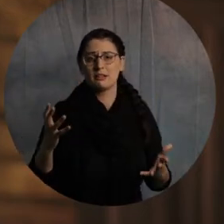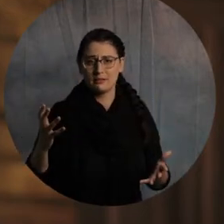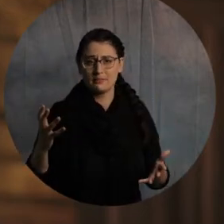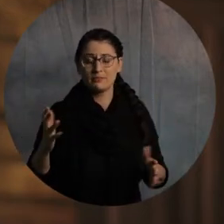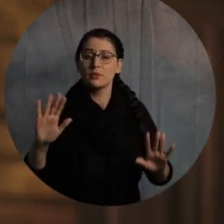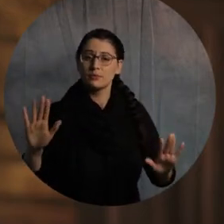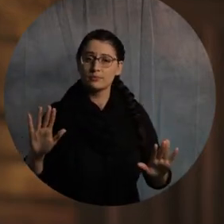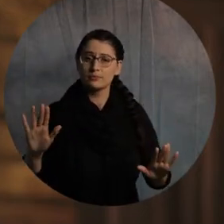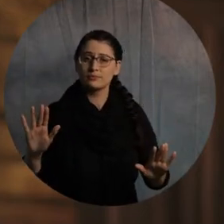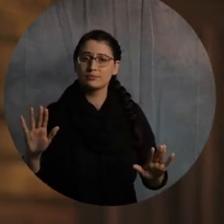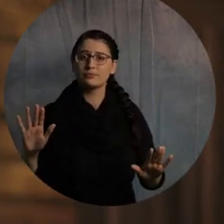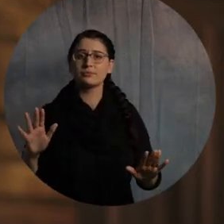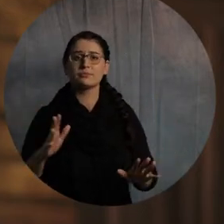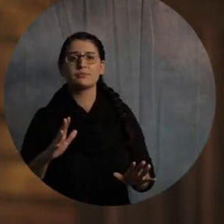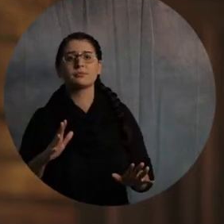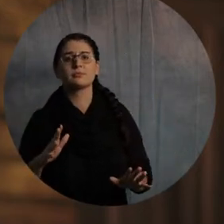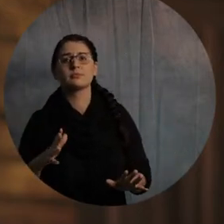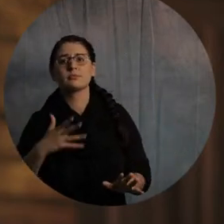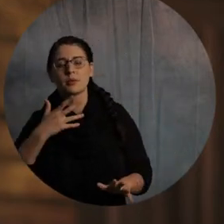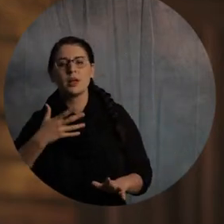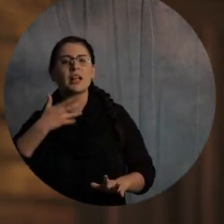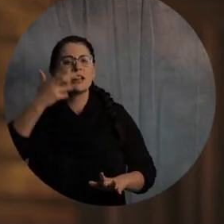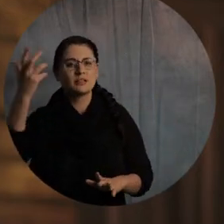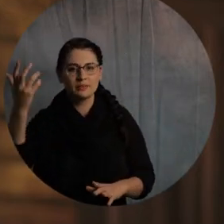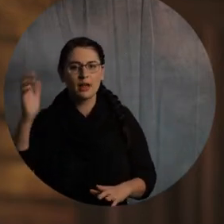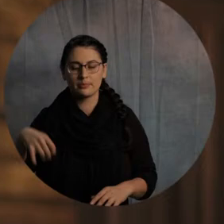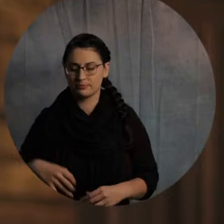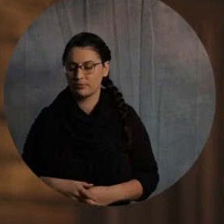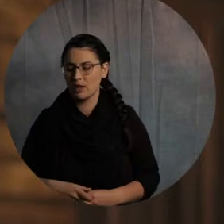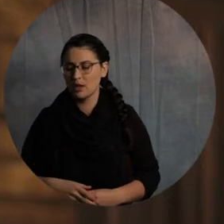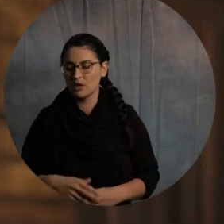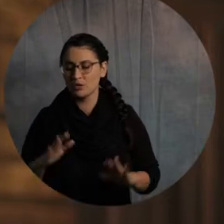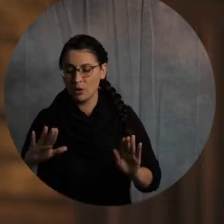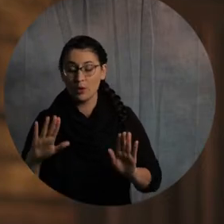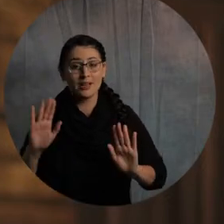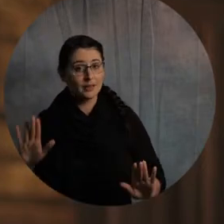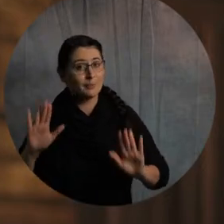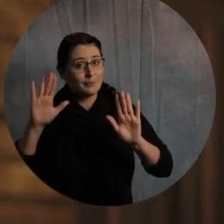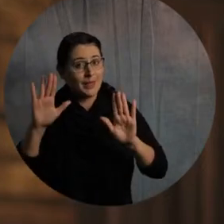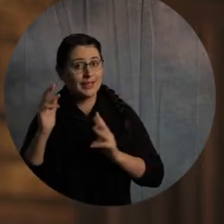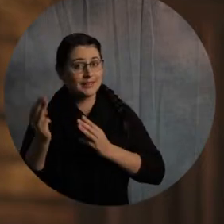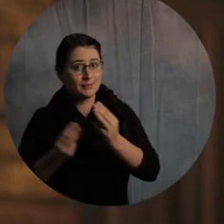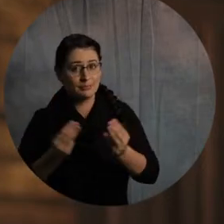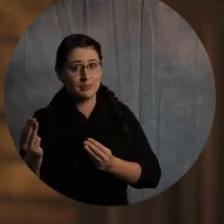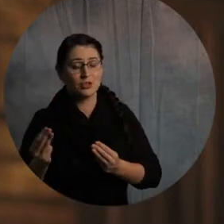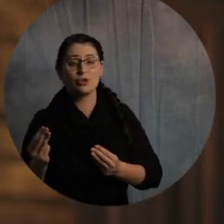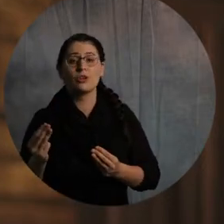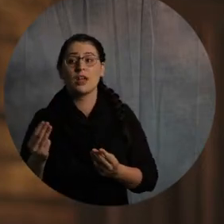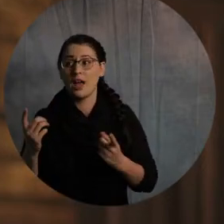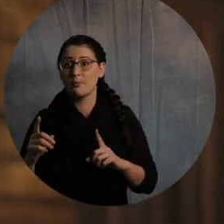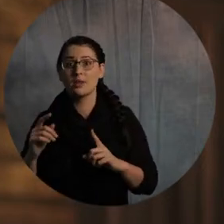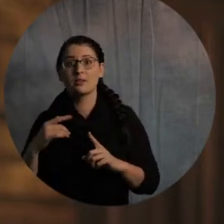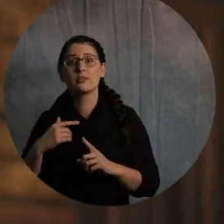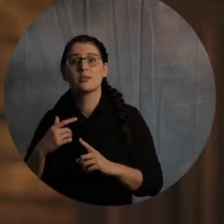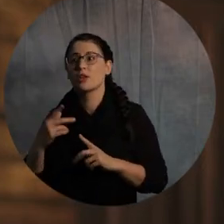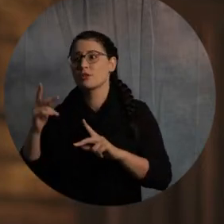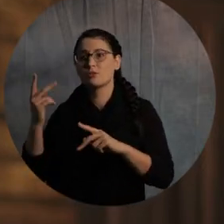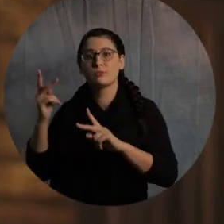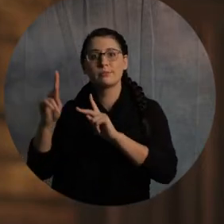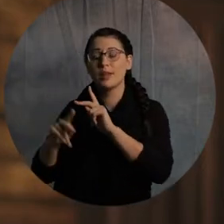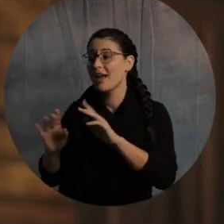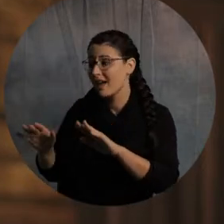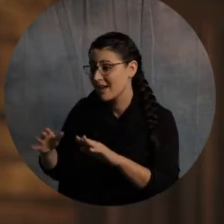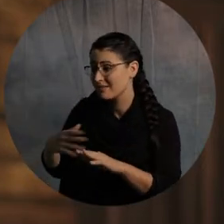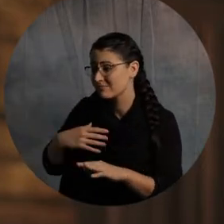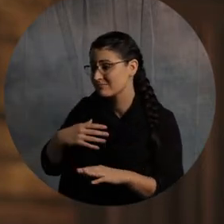So, imagine how amazing of a ministry it is when someone decides, hey, honey, let's volunteer once a month in the nursery.